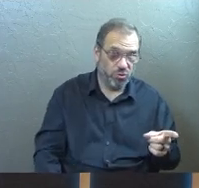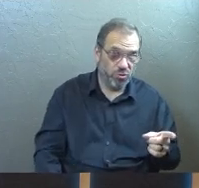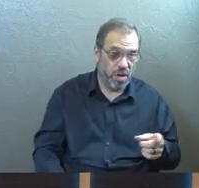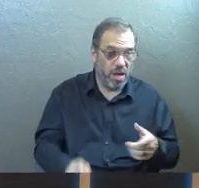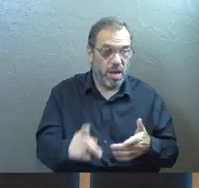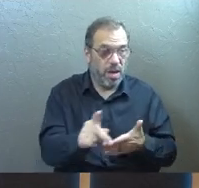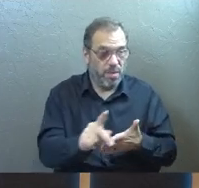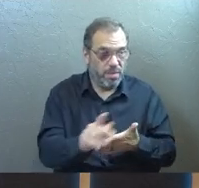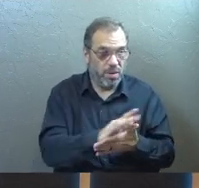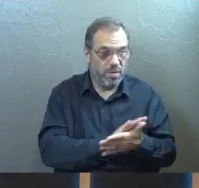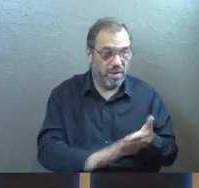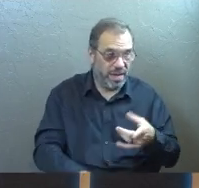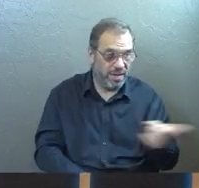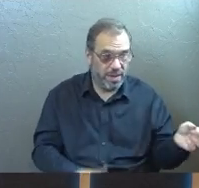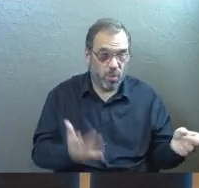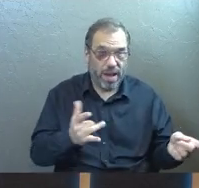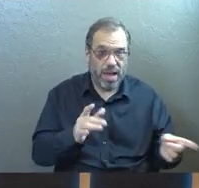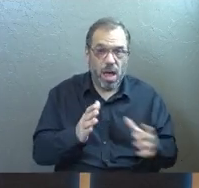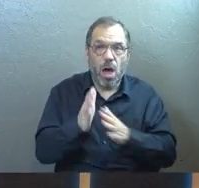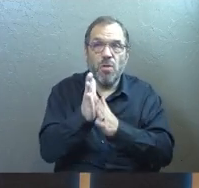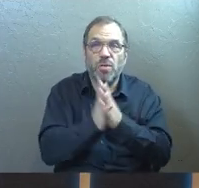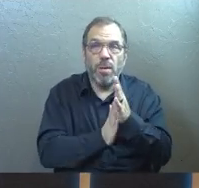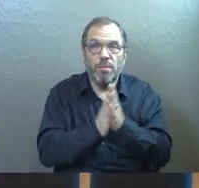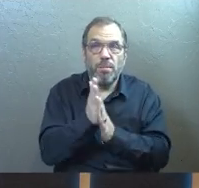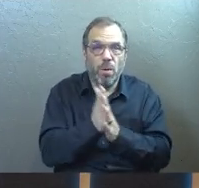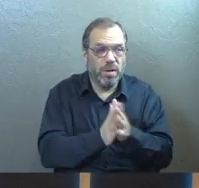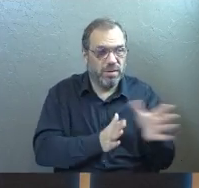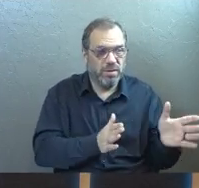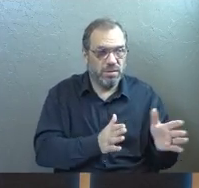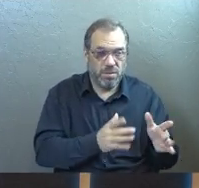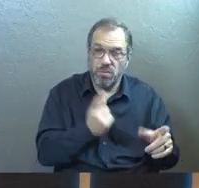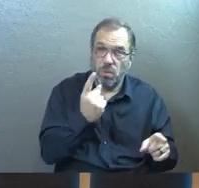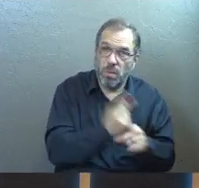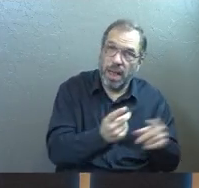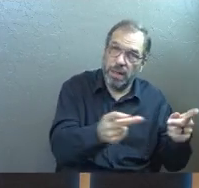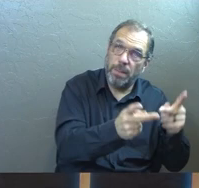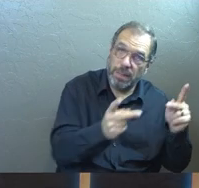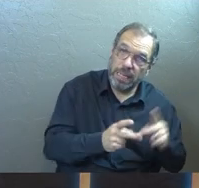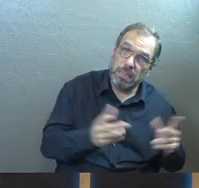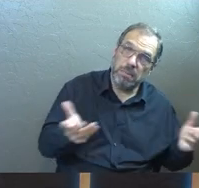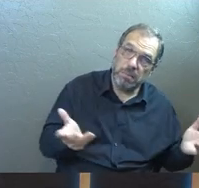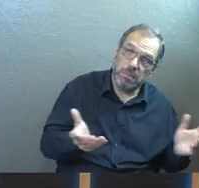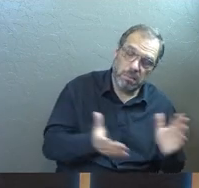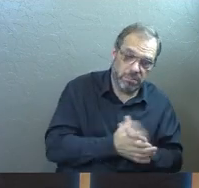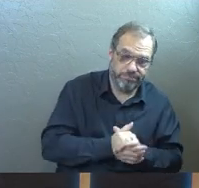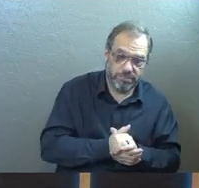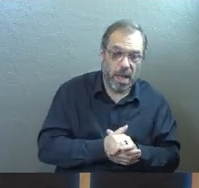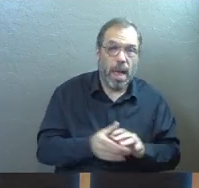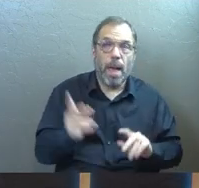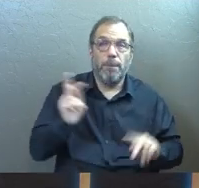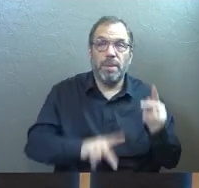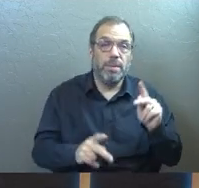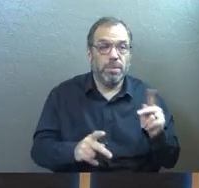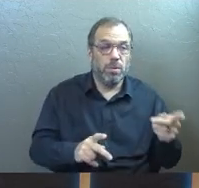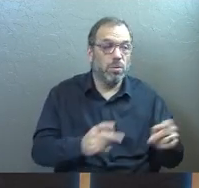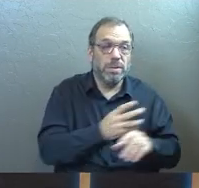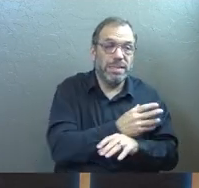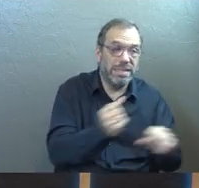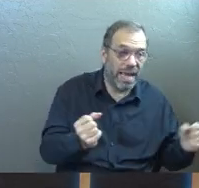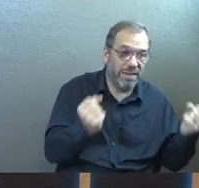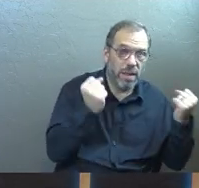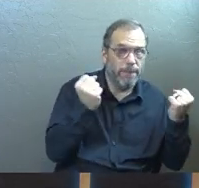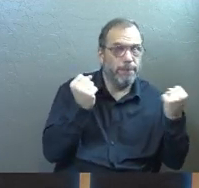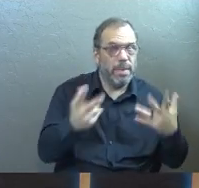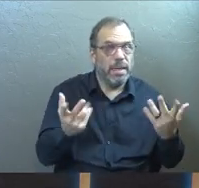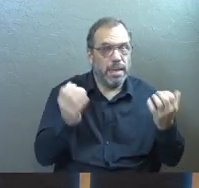It purified them because their motives had to be in the right place. He said people who were getting saved, and there